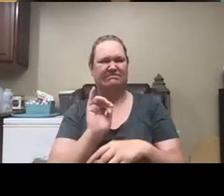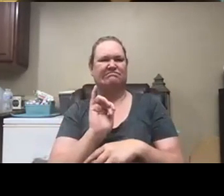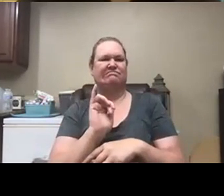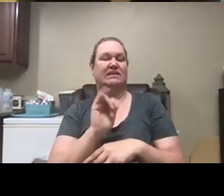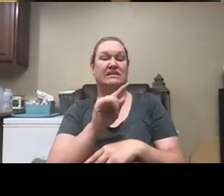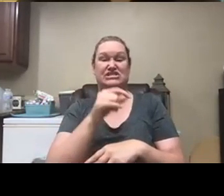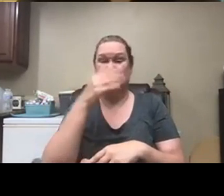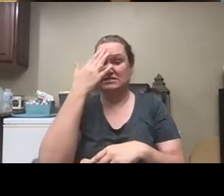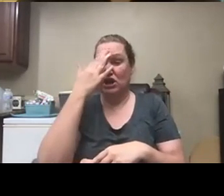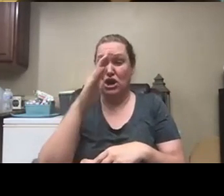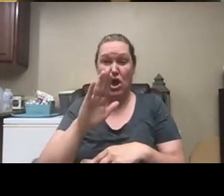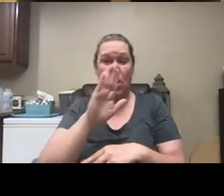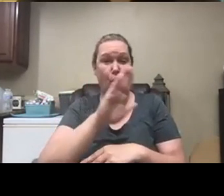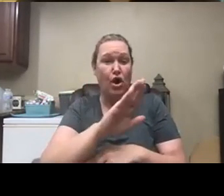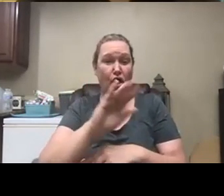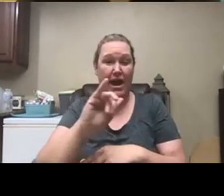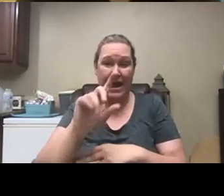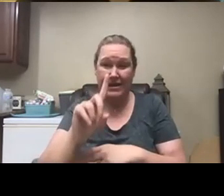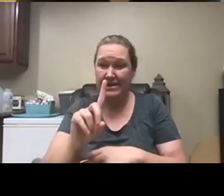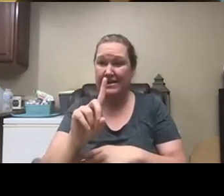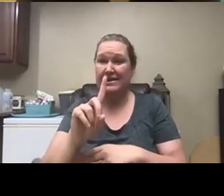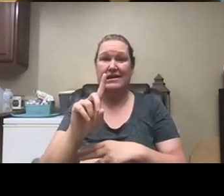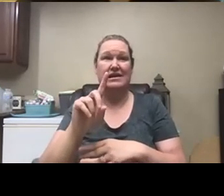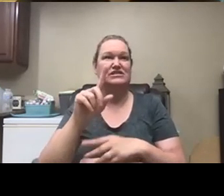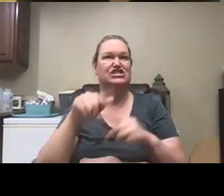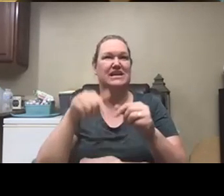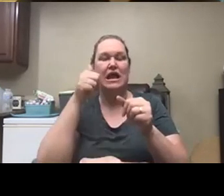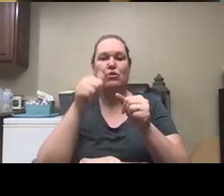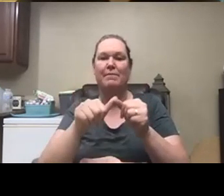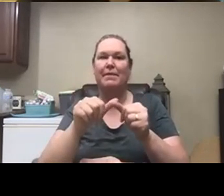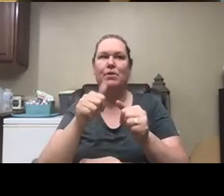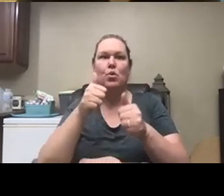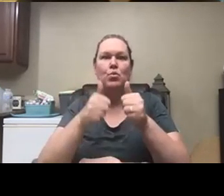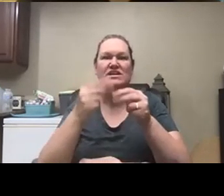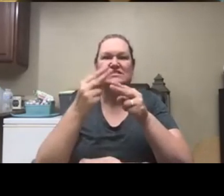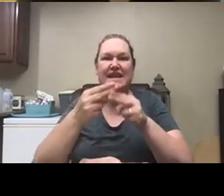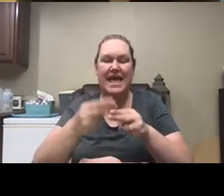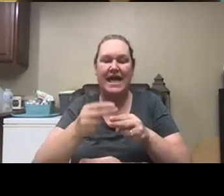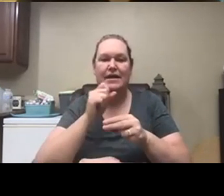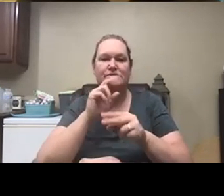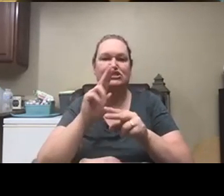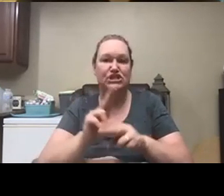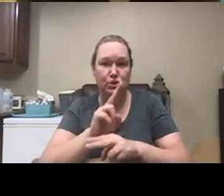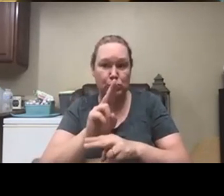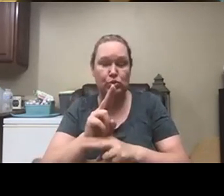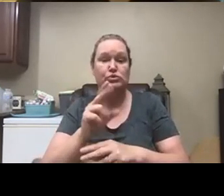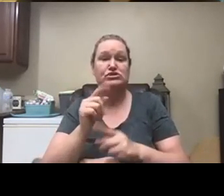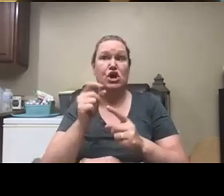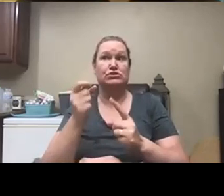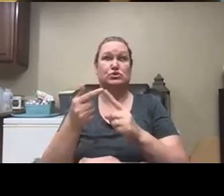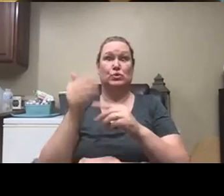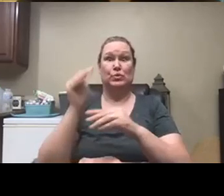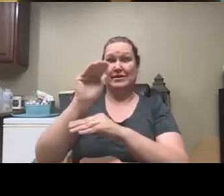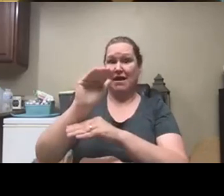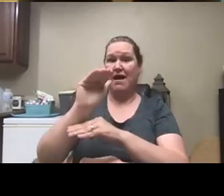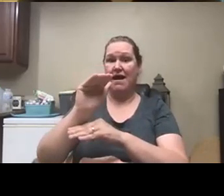in contact and she doesn't have anybody to correspond and she doesn't know her id or who